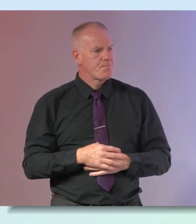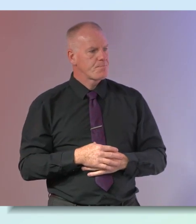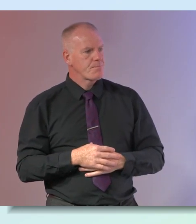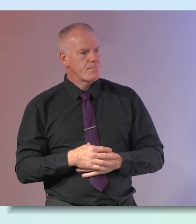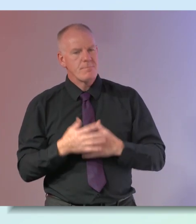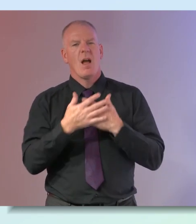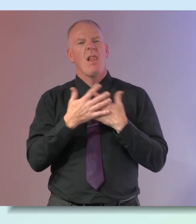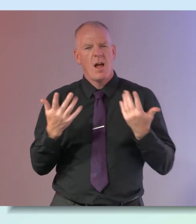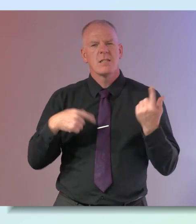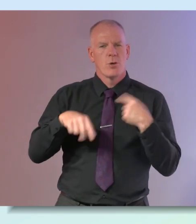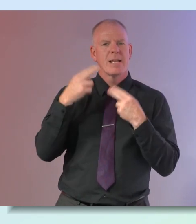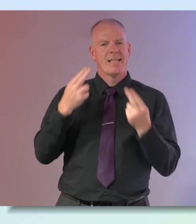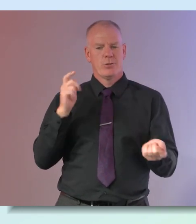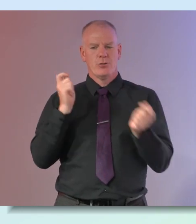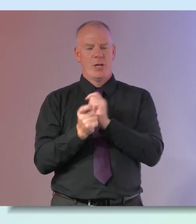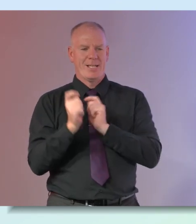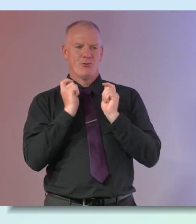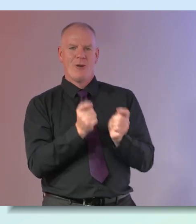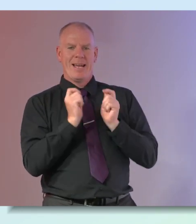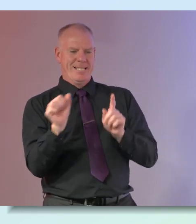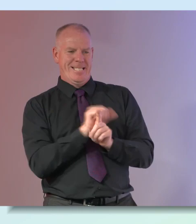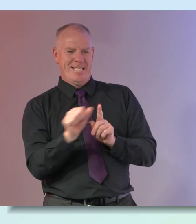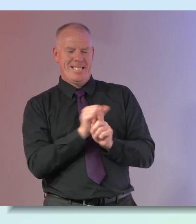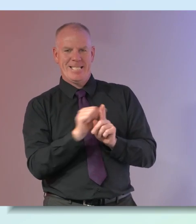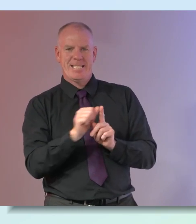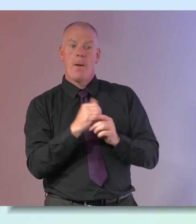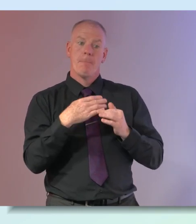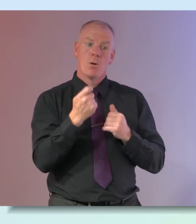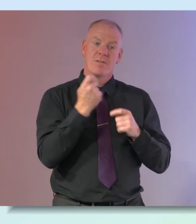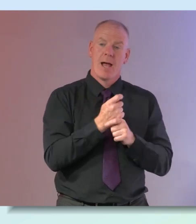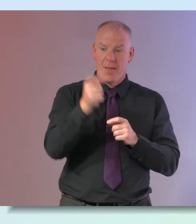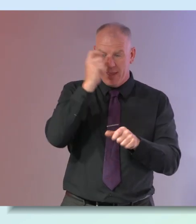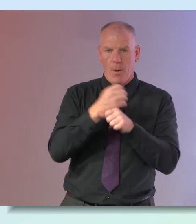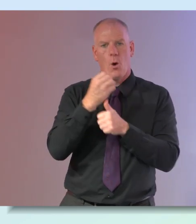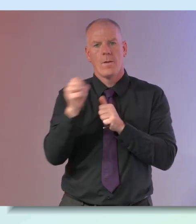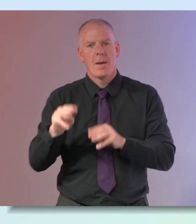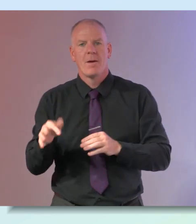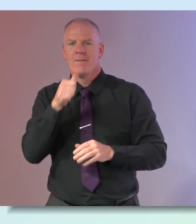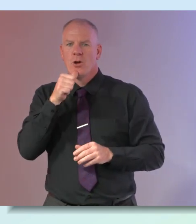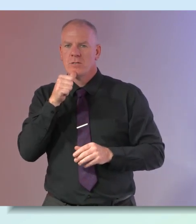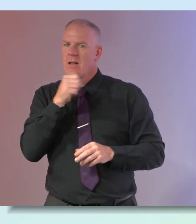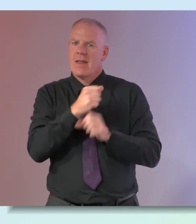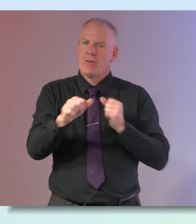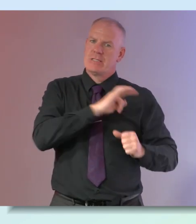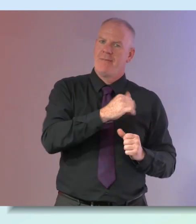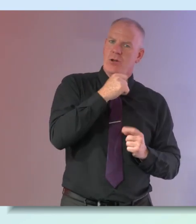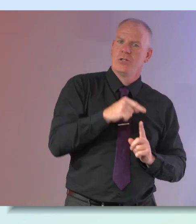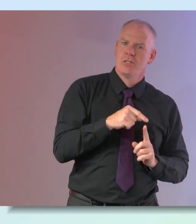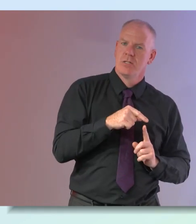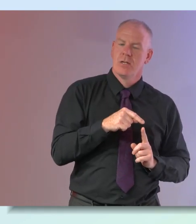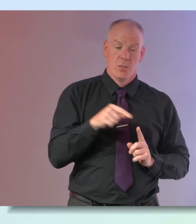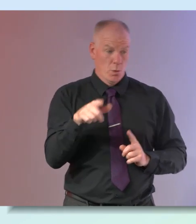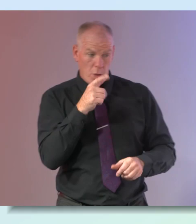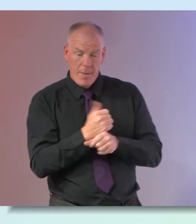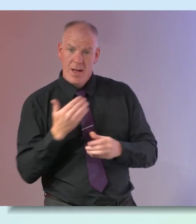retrained to do that most of us get trained to think of other people first and and to make all those accommodations you know sometimes the way you're talking there